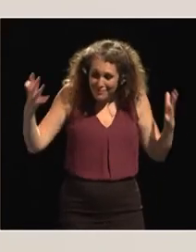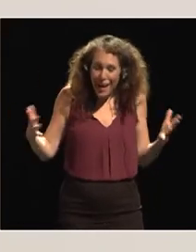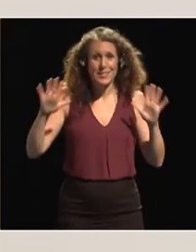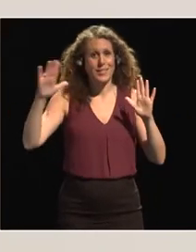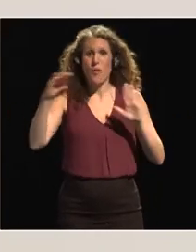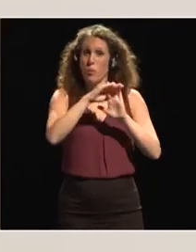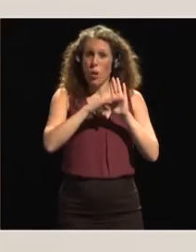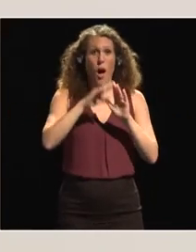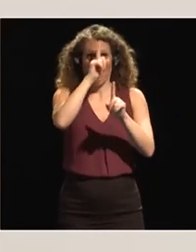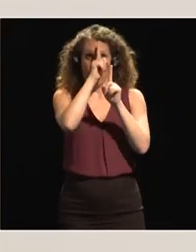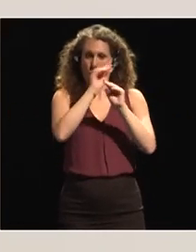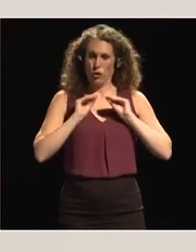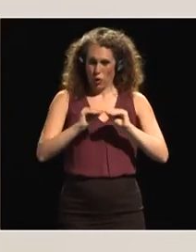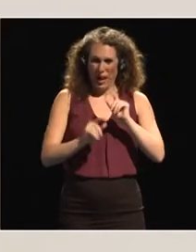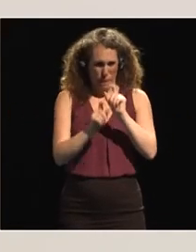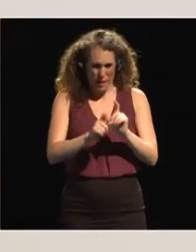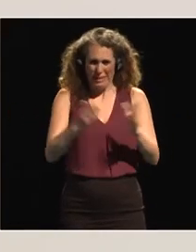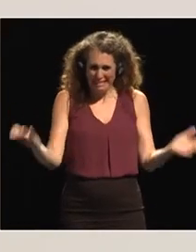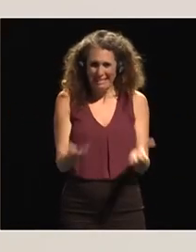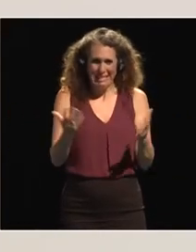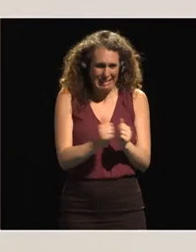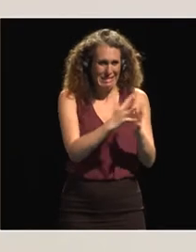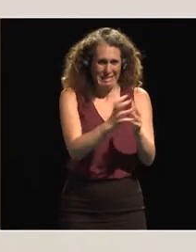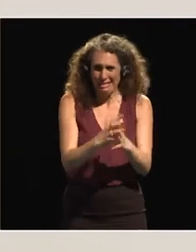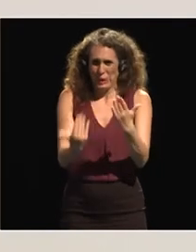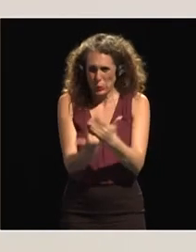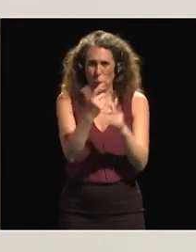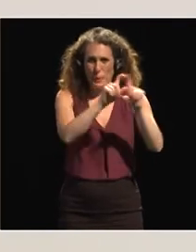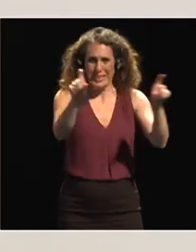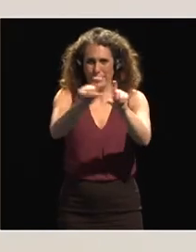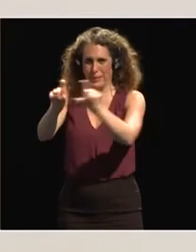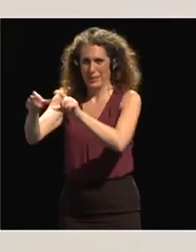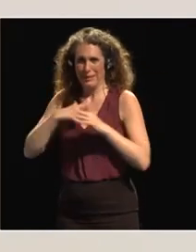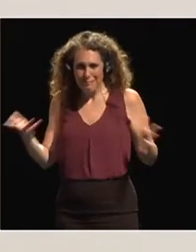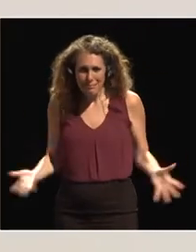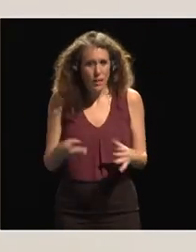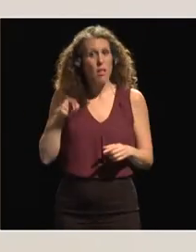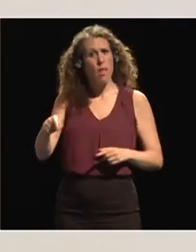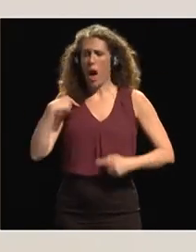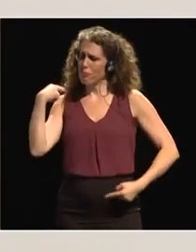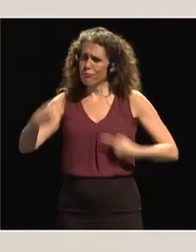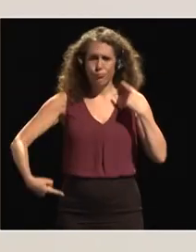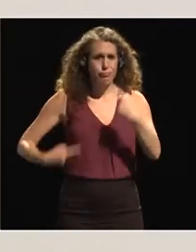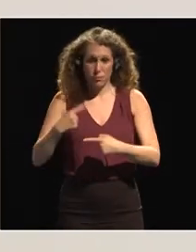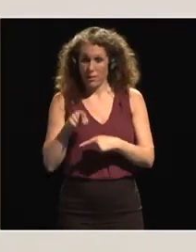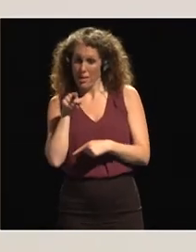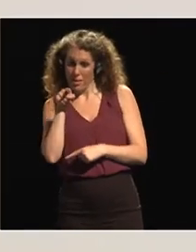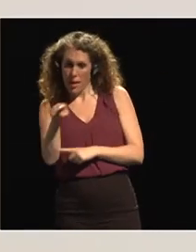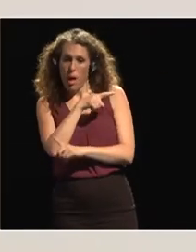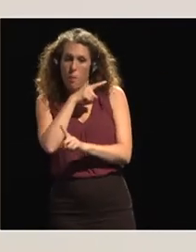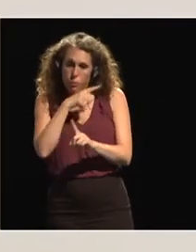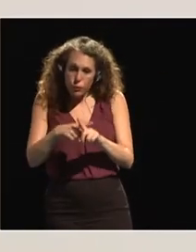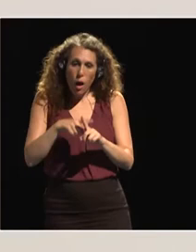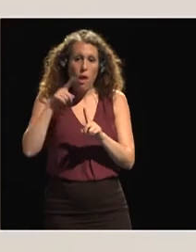for entrepreneurs that is our traditional program we will move ahead combined with private